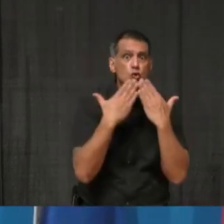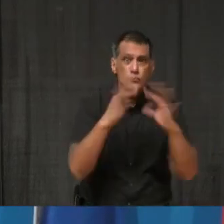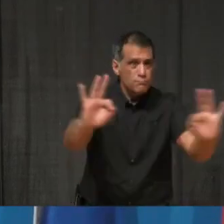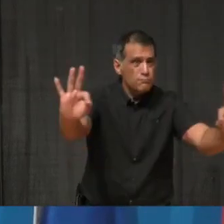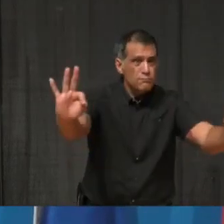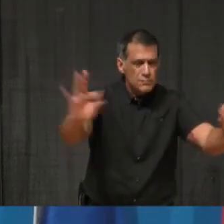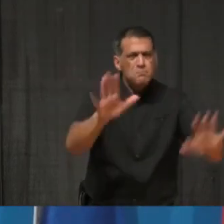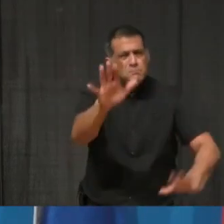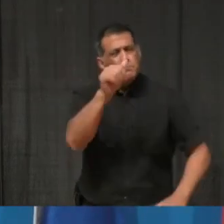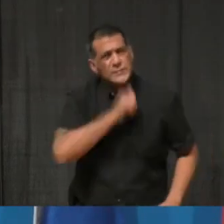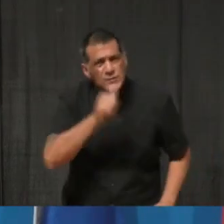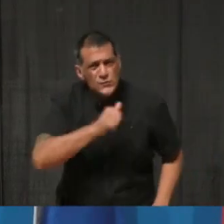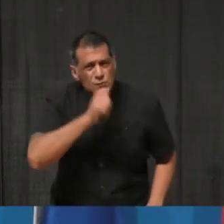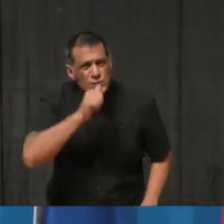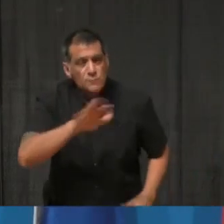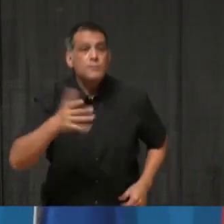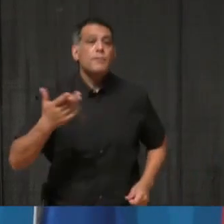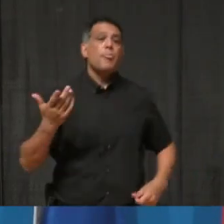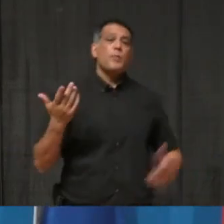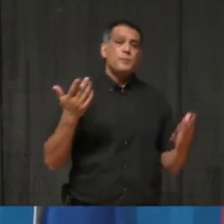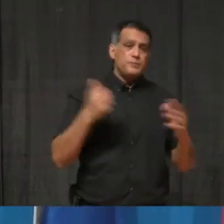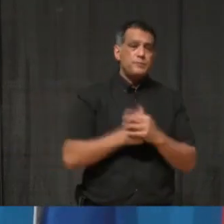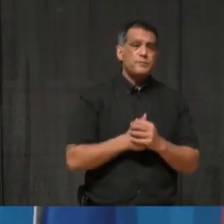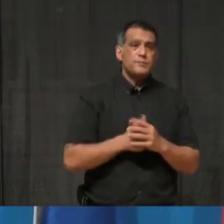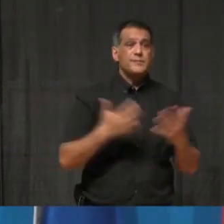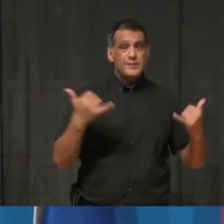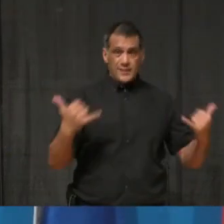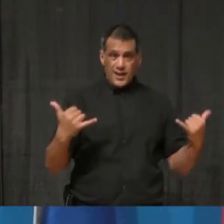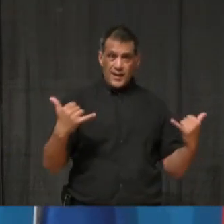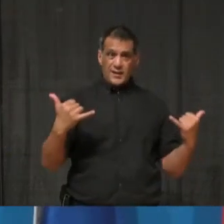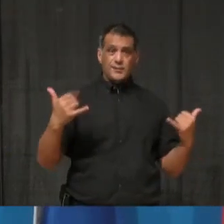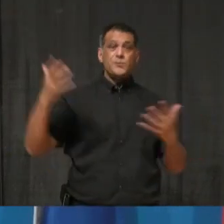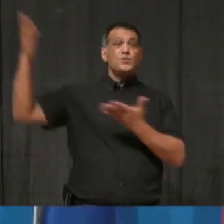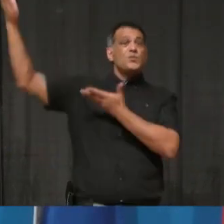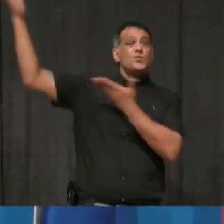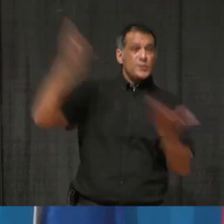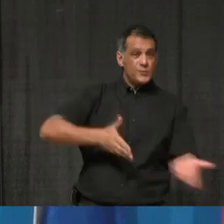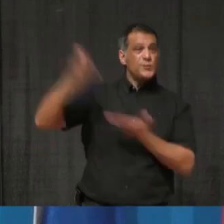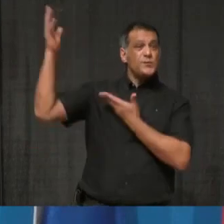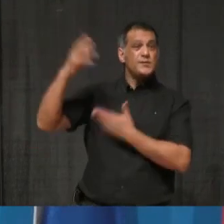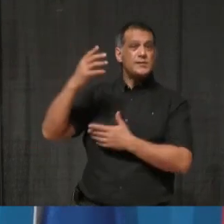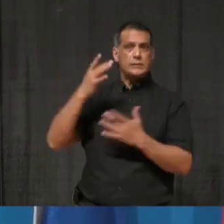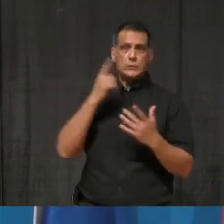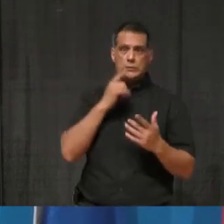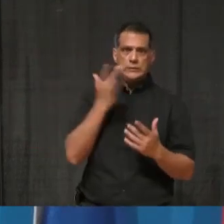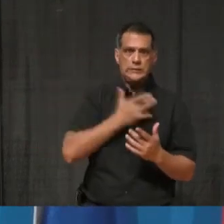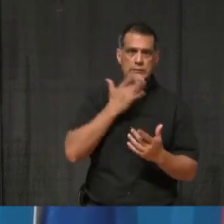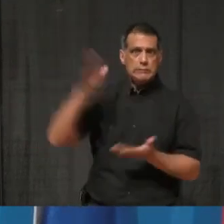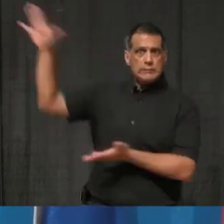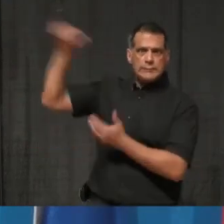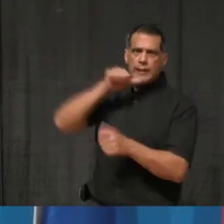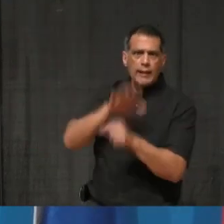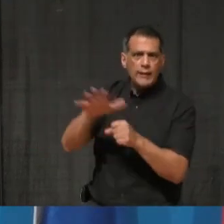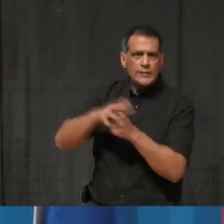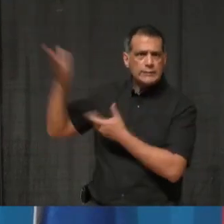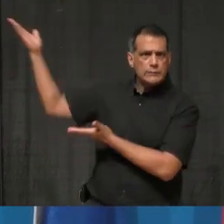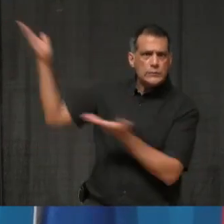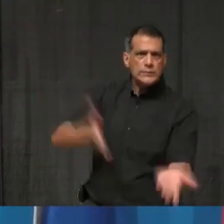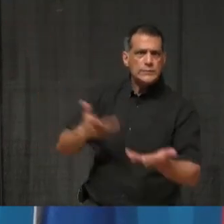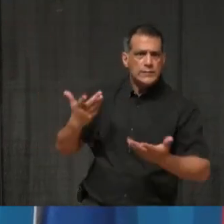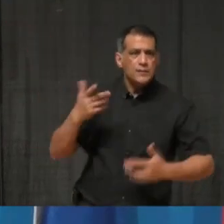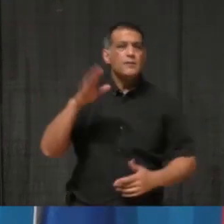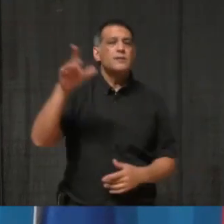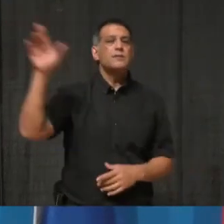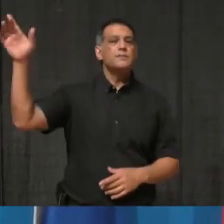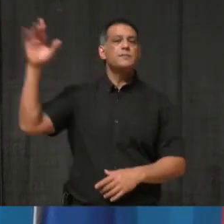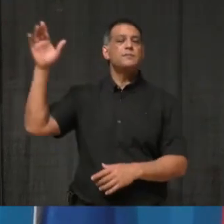patience. Unfortunately, current supplies are very tight. The national Pfizer slowdown over the